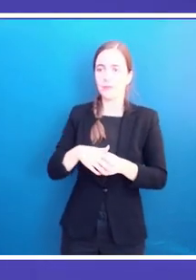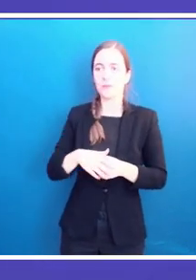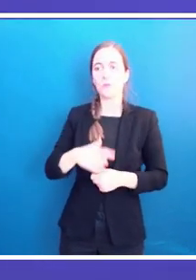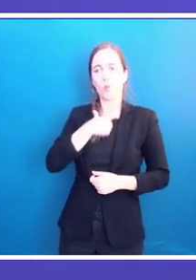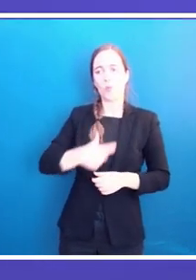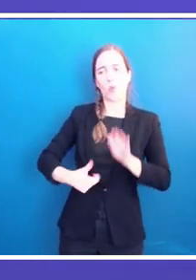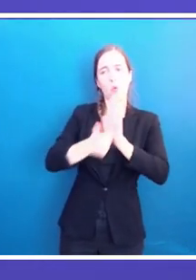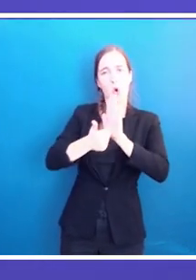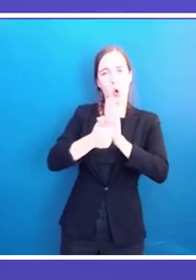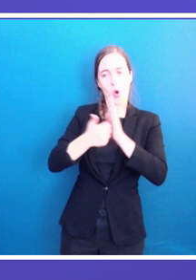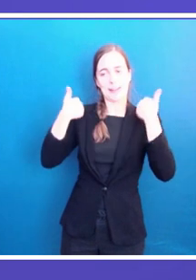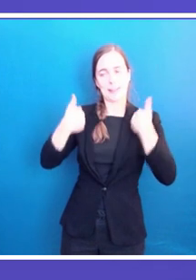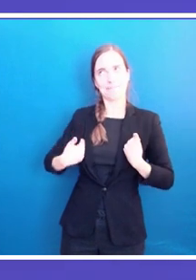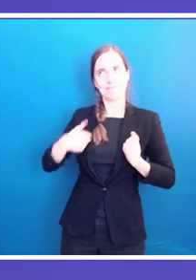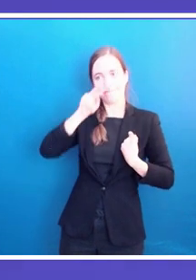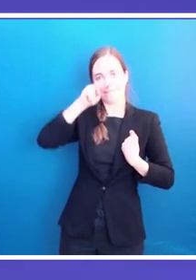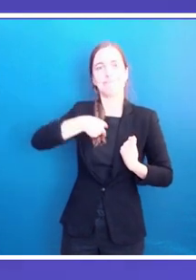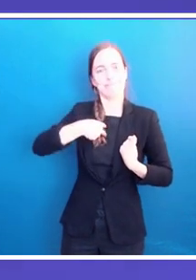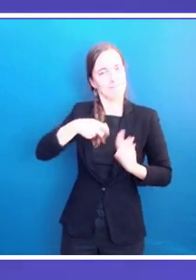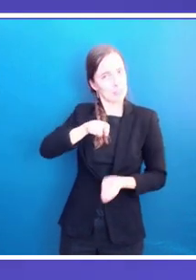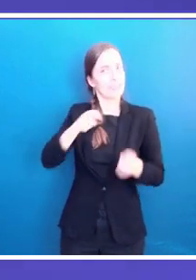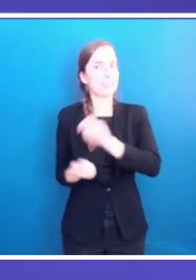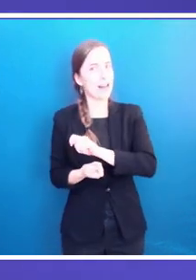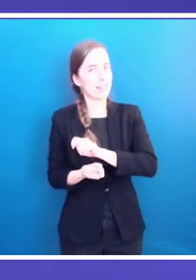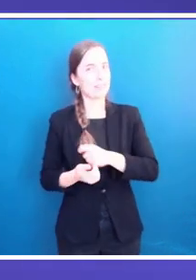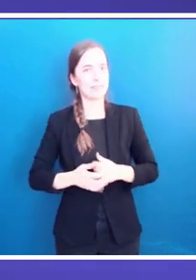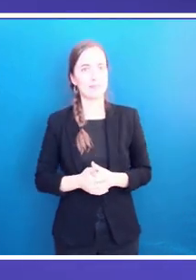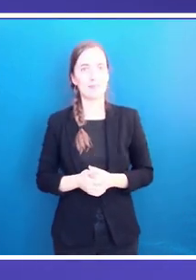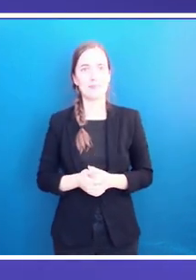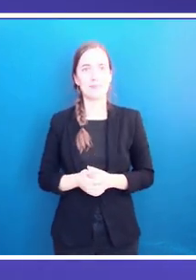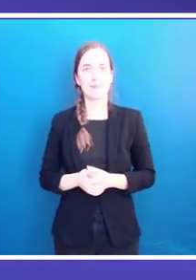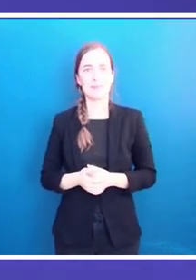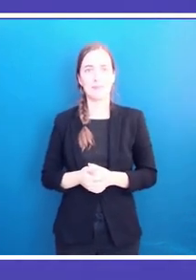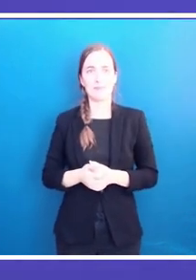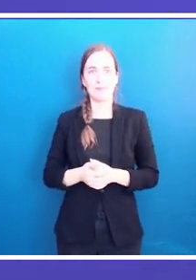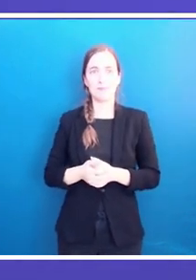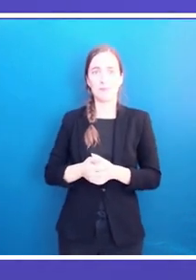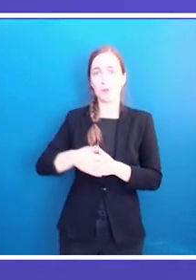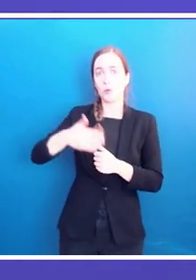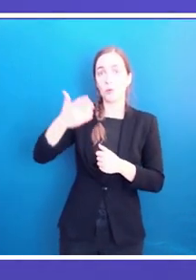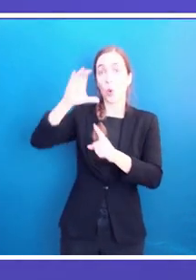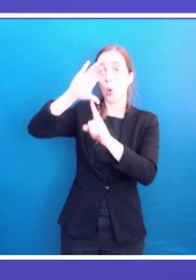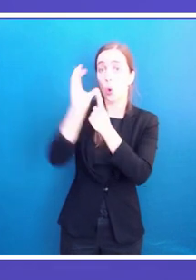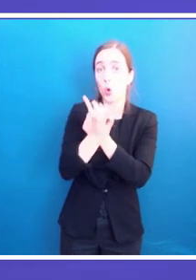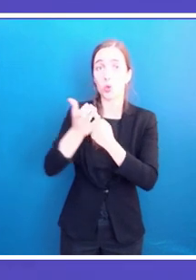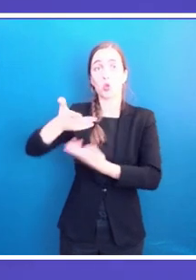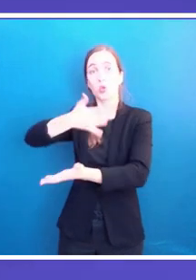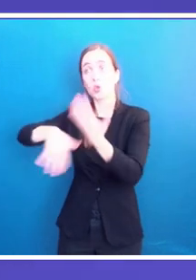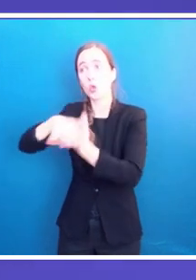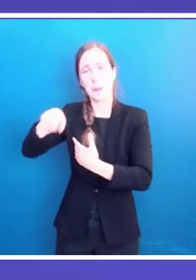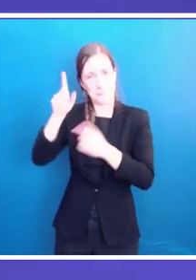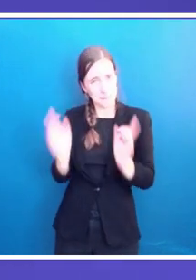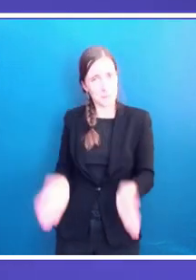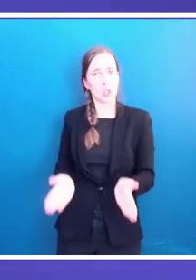make this change happen. It's not easy, but it's the only way forward. We represent more than 50% of the